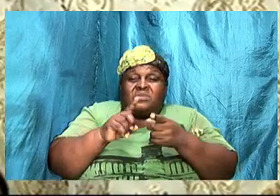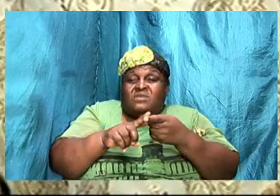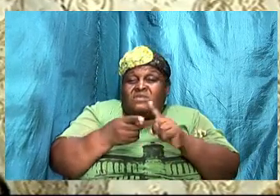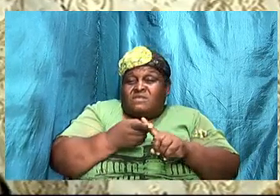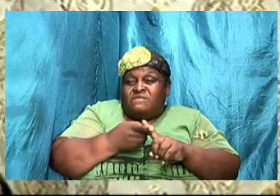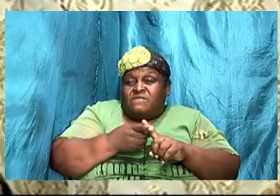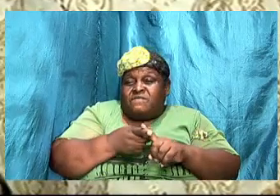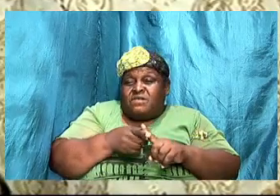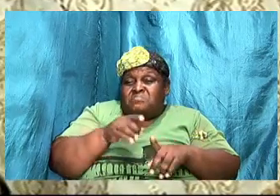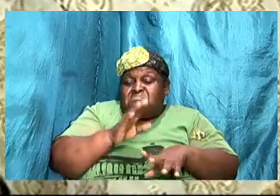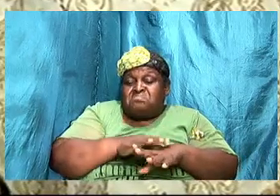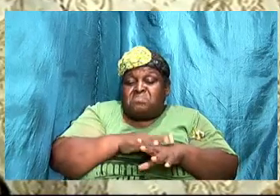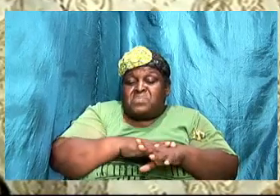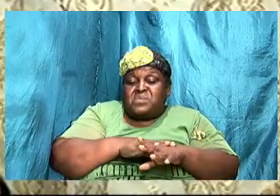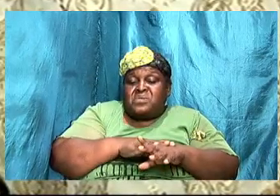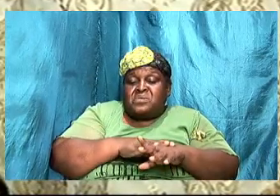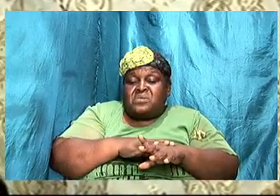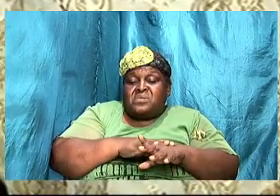attention. So